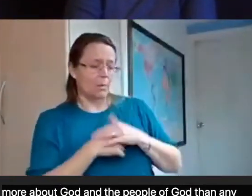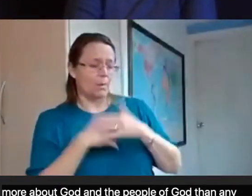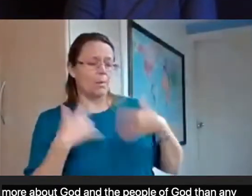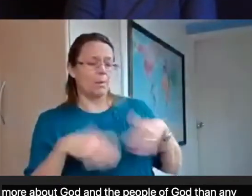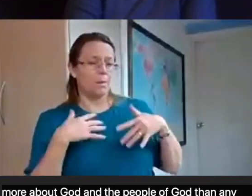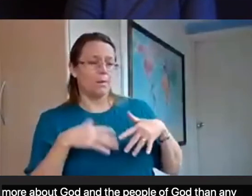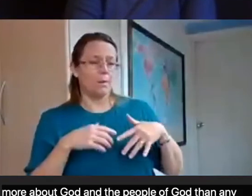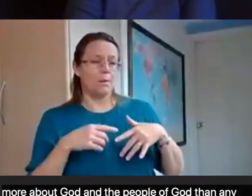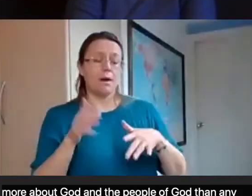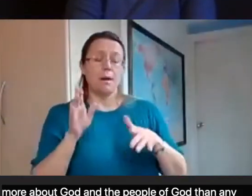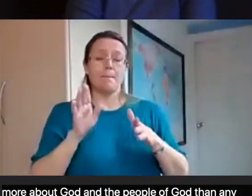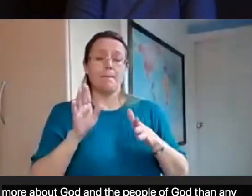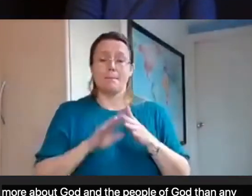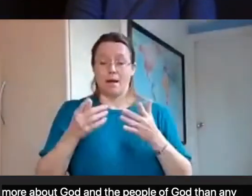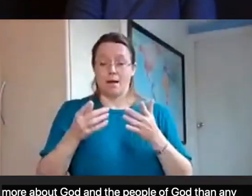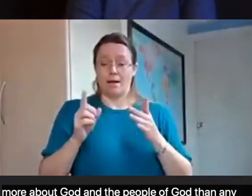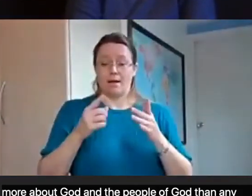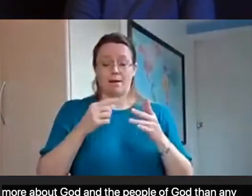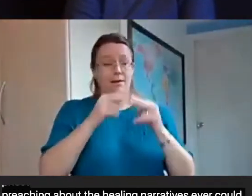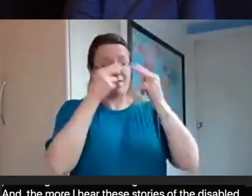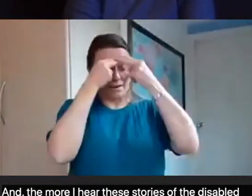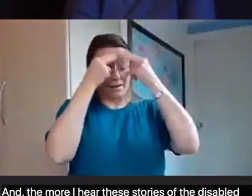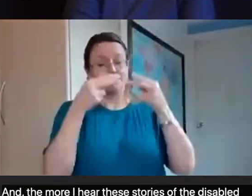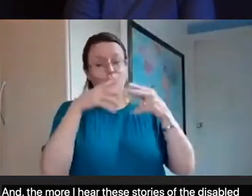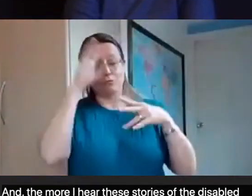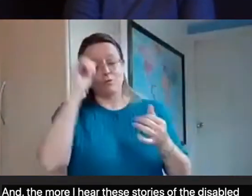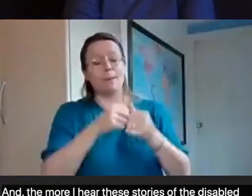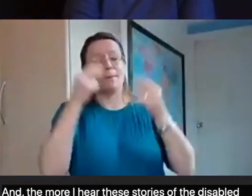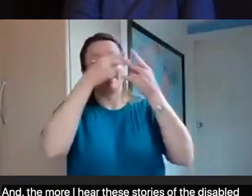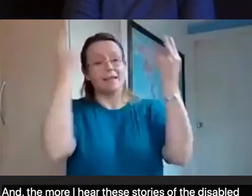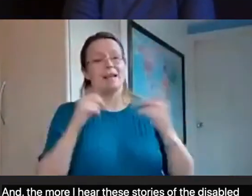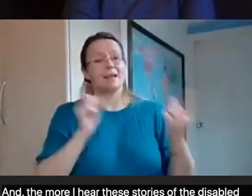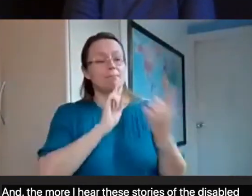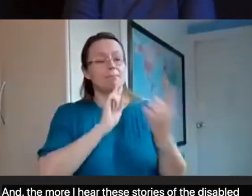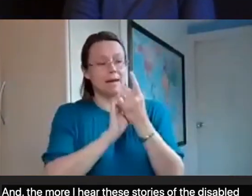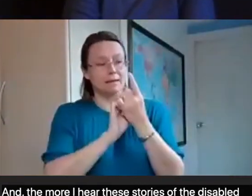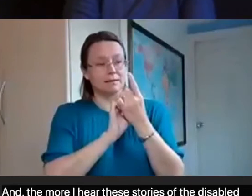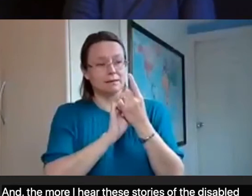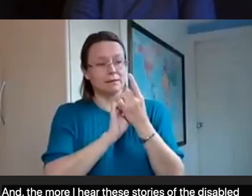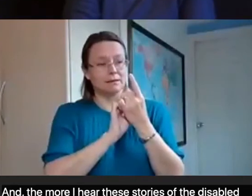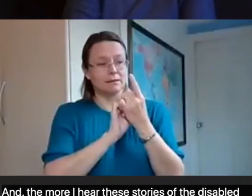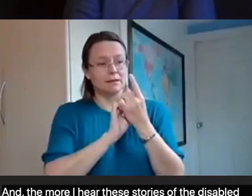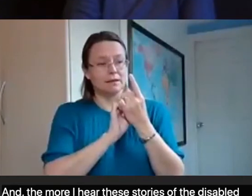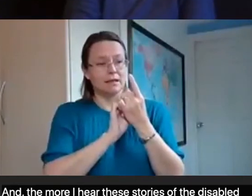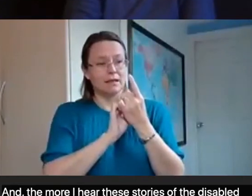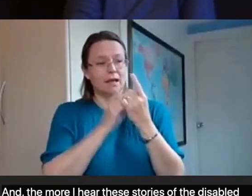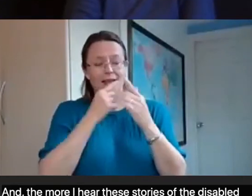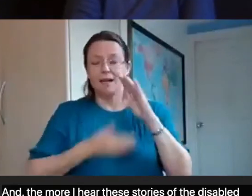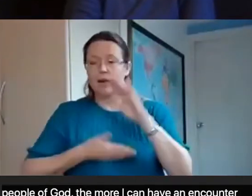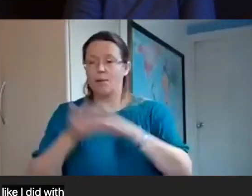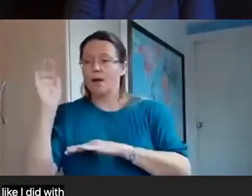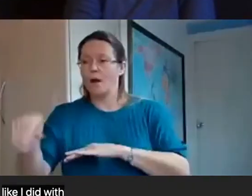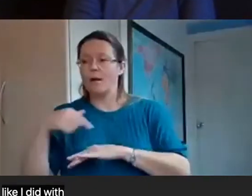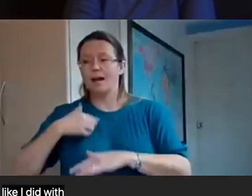the more I can have an encounter like I did with the nun at the retreat center, and come out of it still believing that maybe I don't need fixing. I am